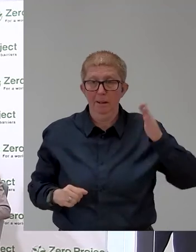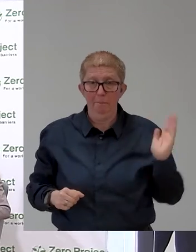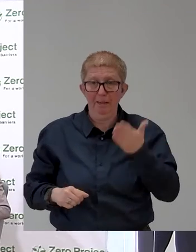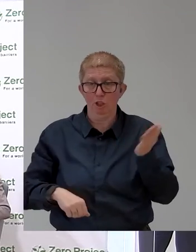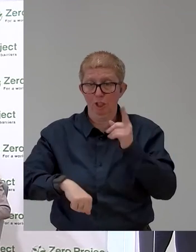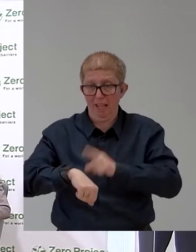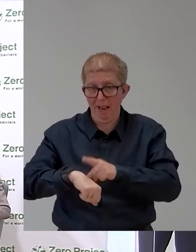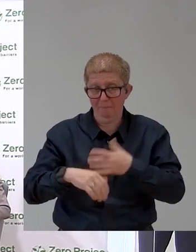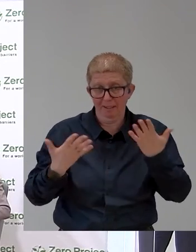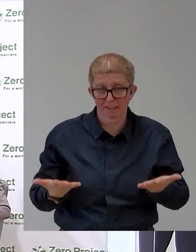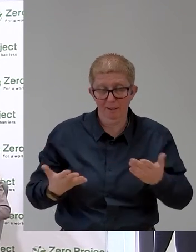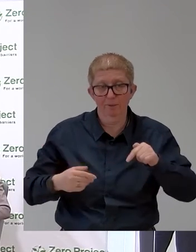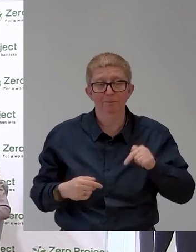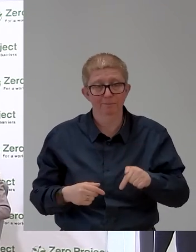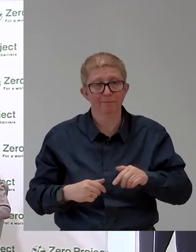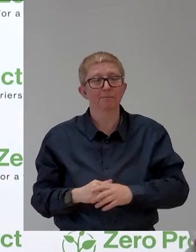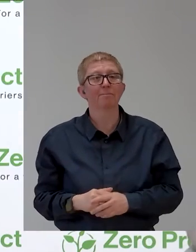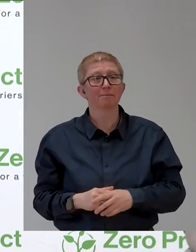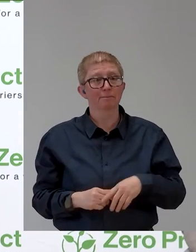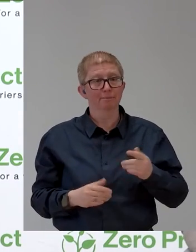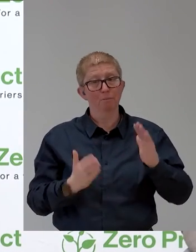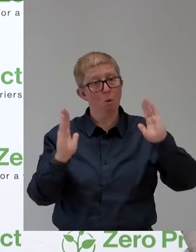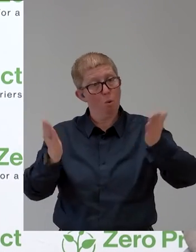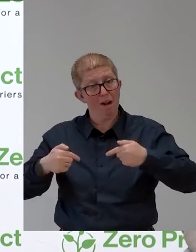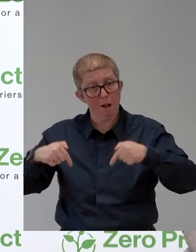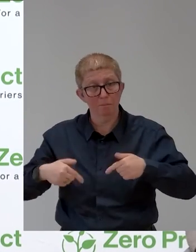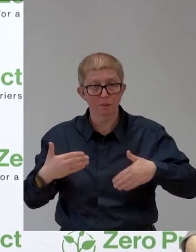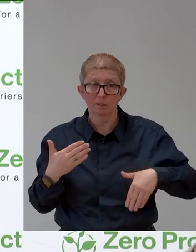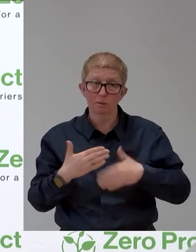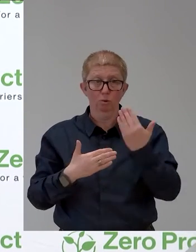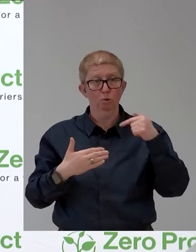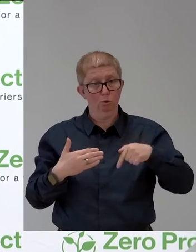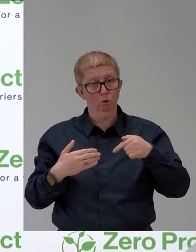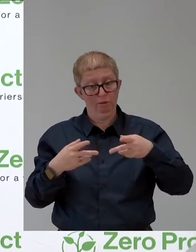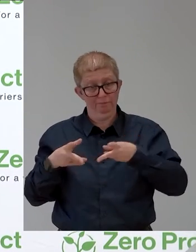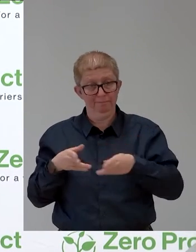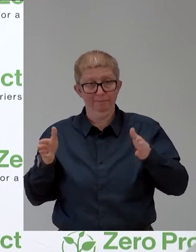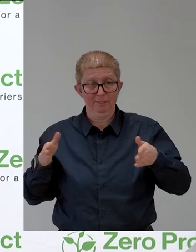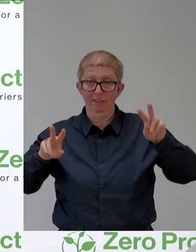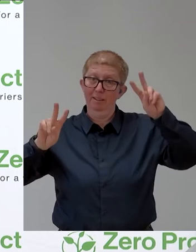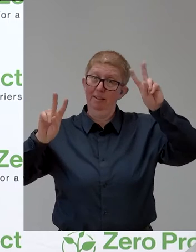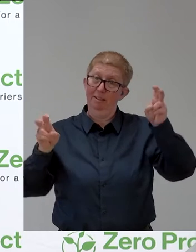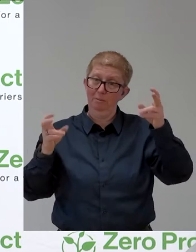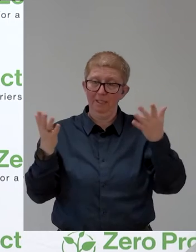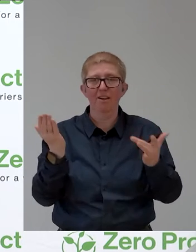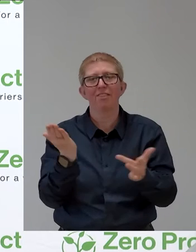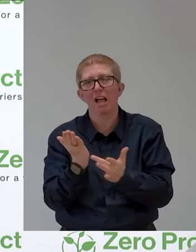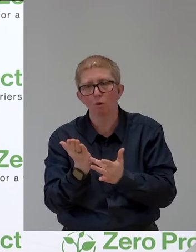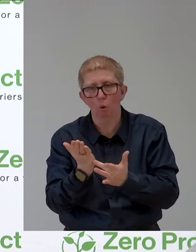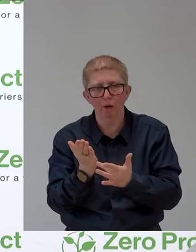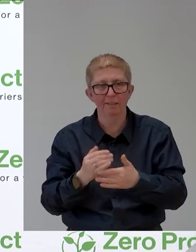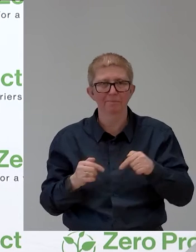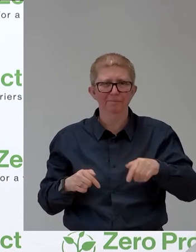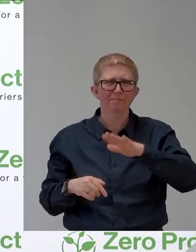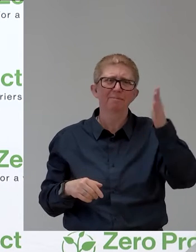Welcome to another session on technology. As you know, we have decided at Xero Project to include